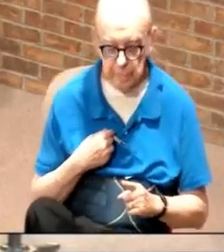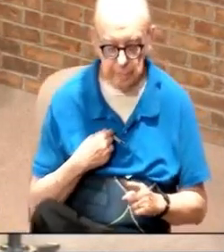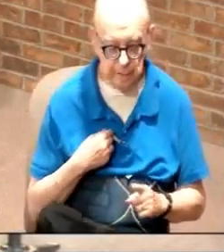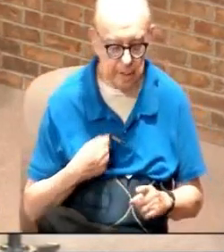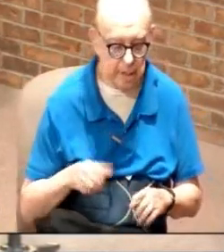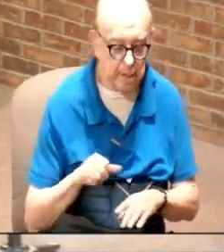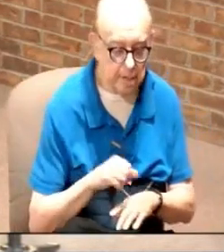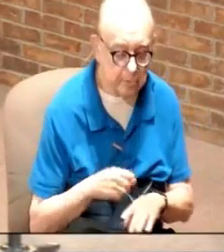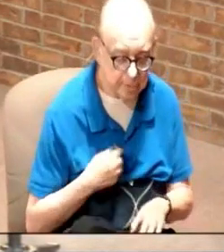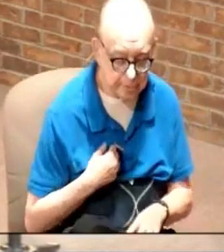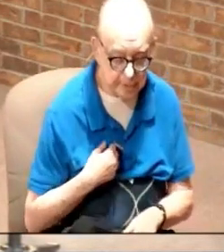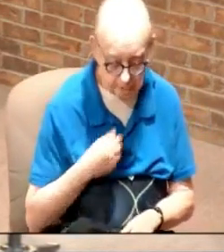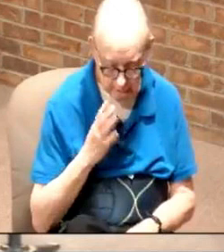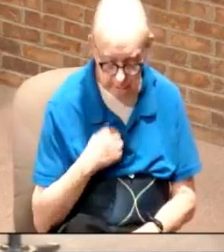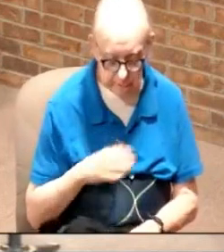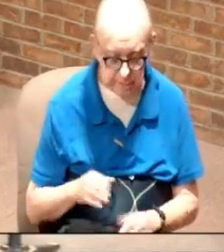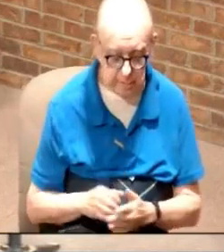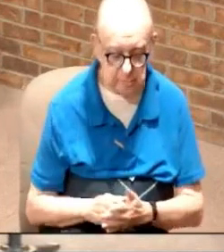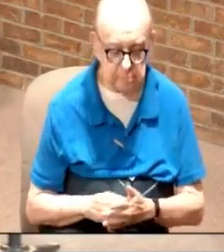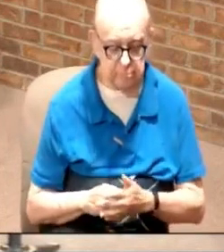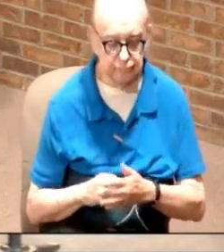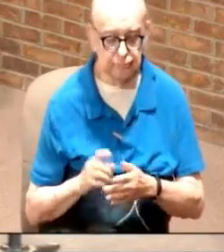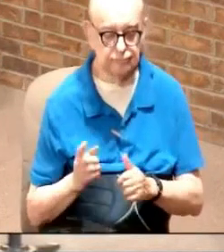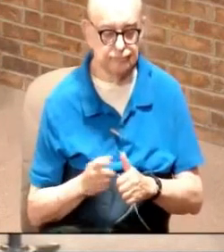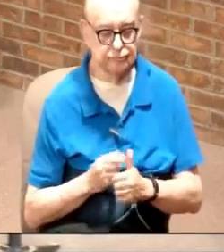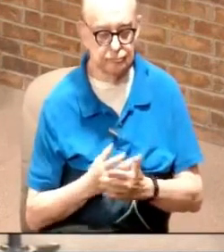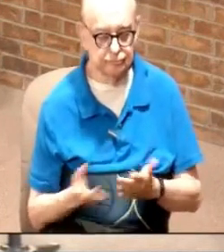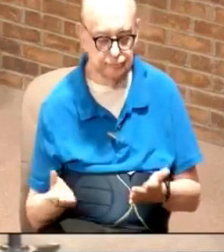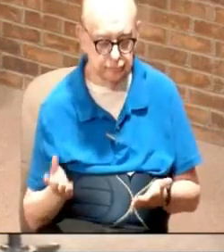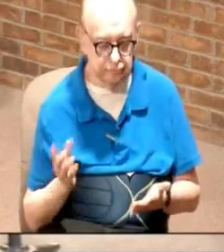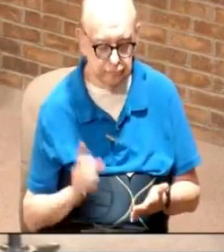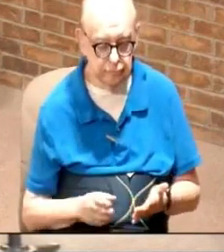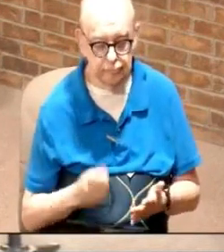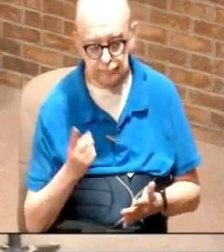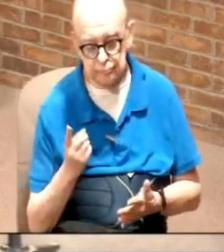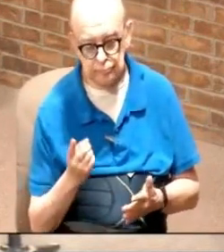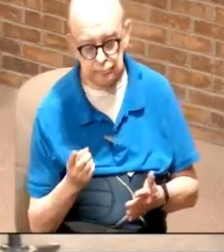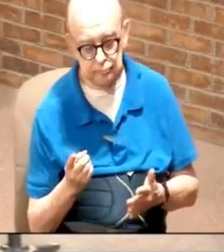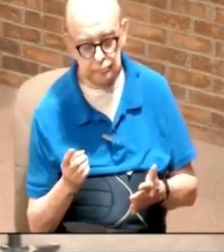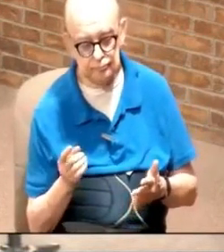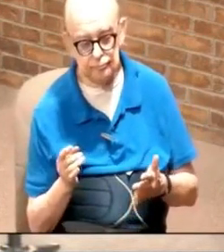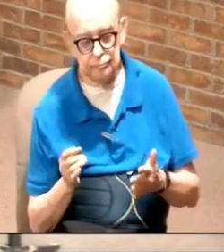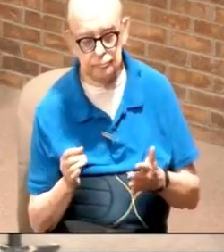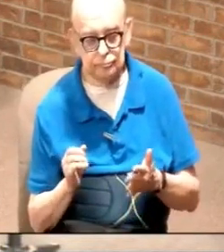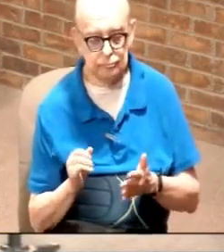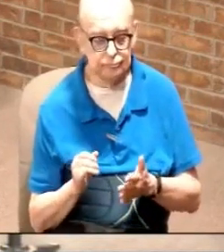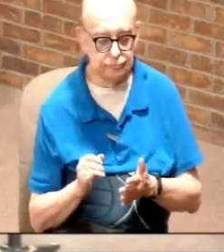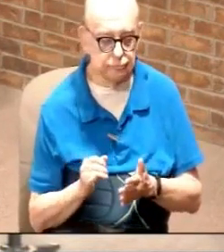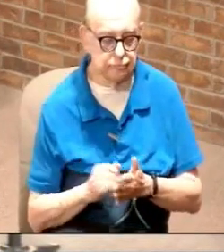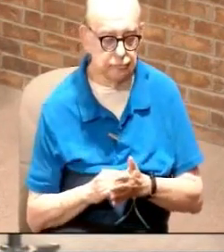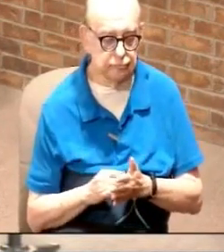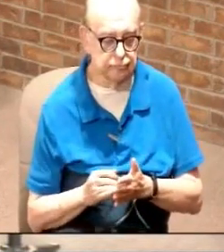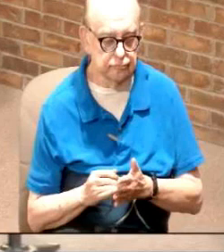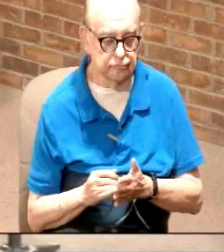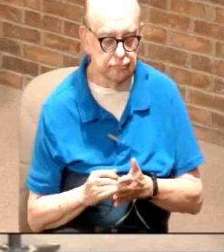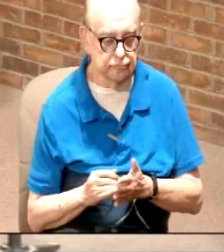anoints me and this is the first thing that we need to understand and that is this